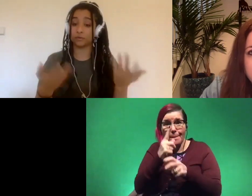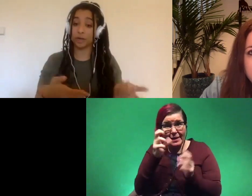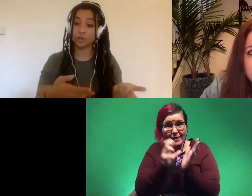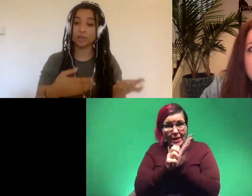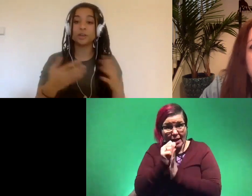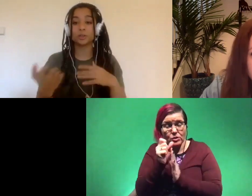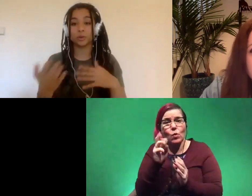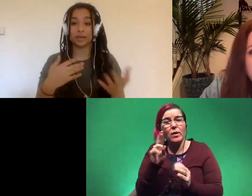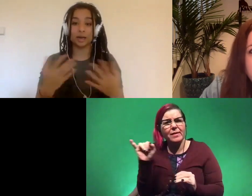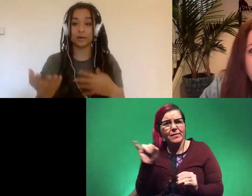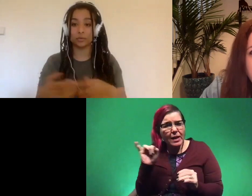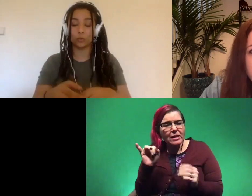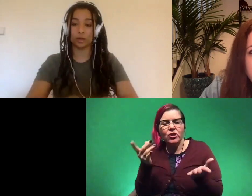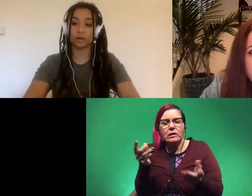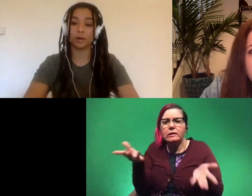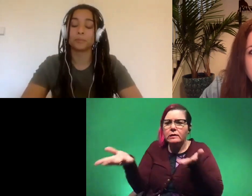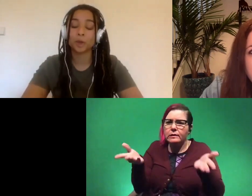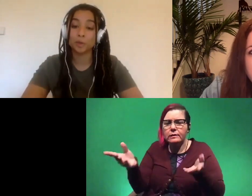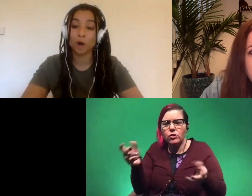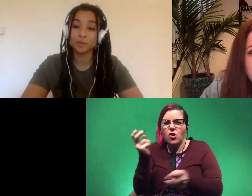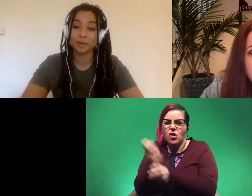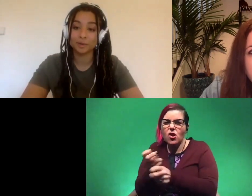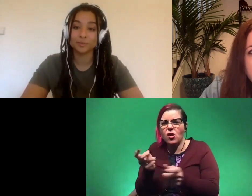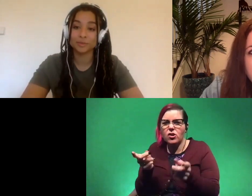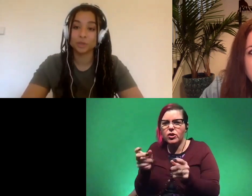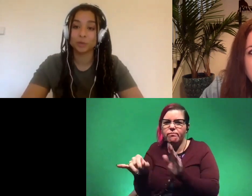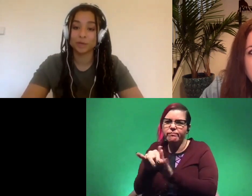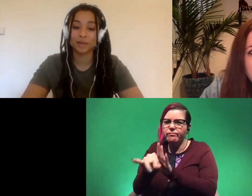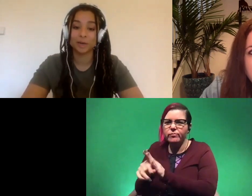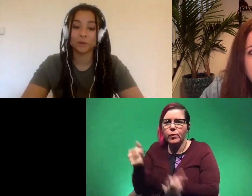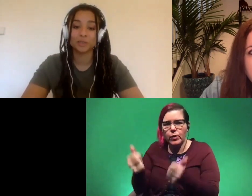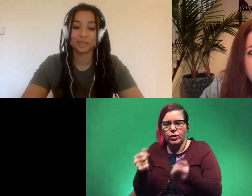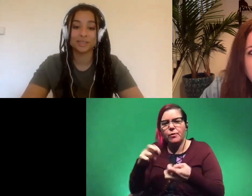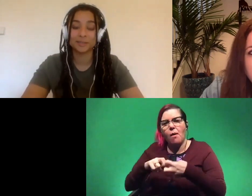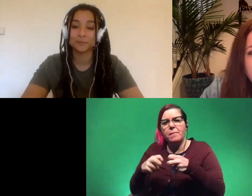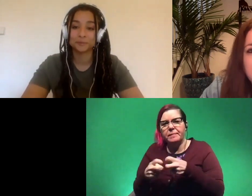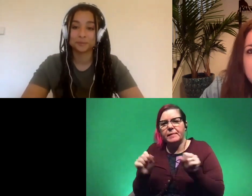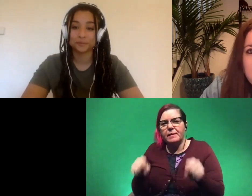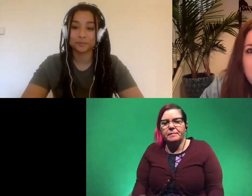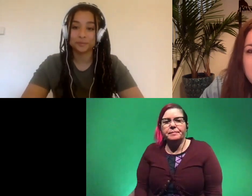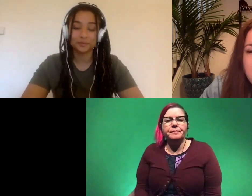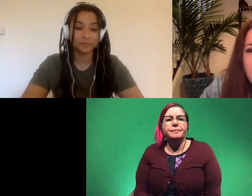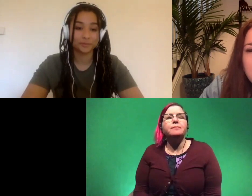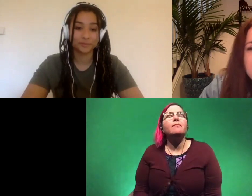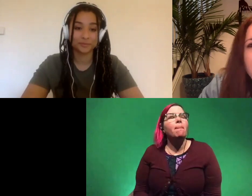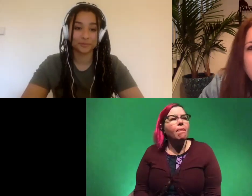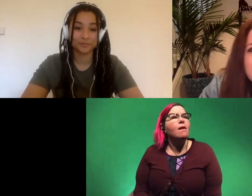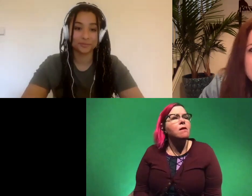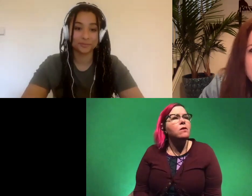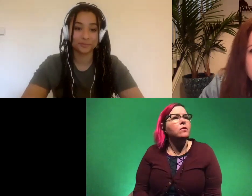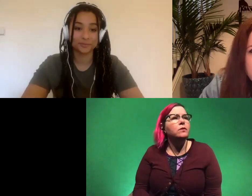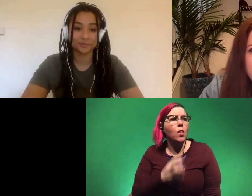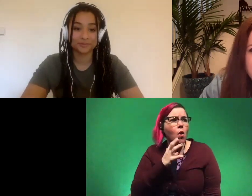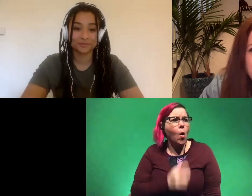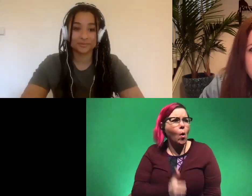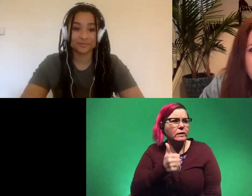because of an infection so that's kind of one of the problems that it comes to when diagnosing these things cool um what's the oldest